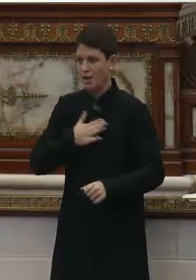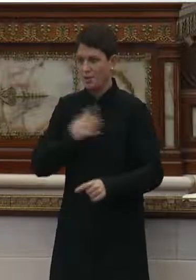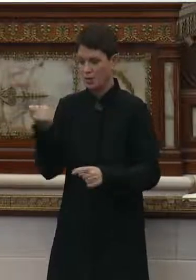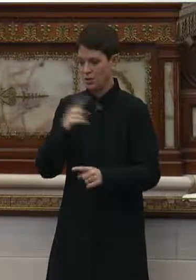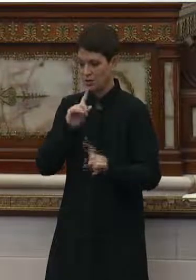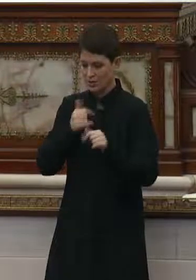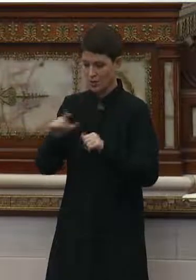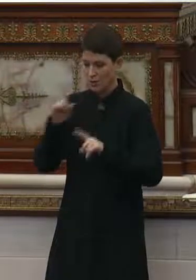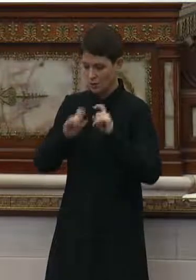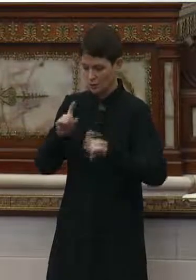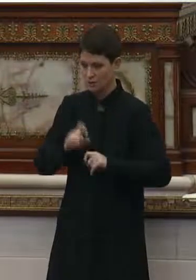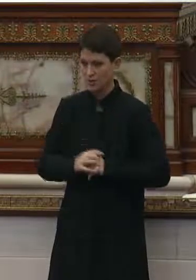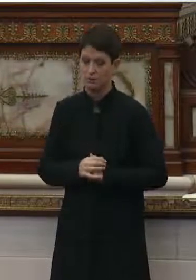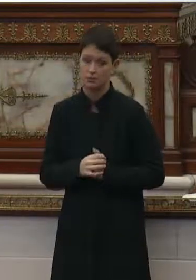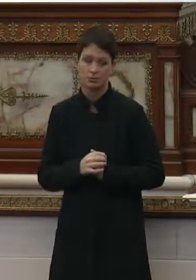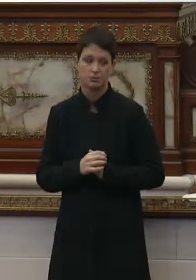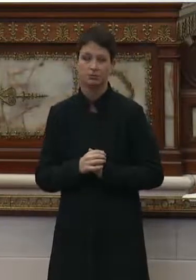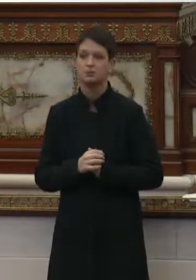answer any of your questions.